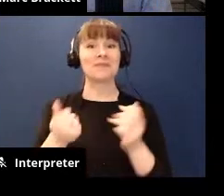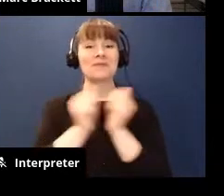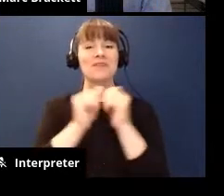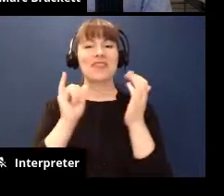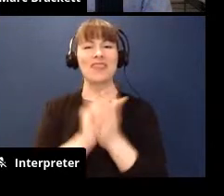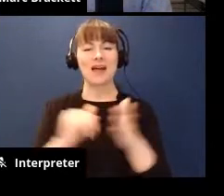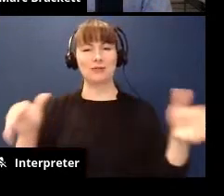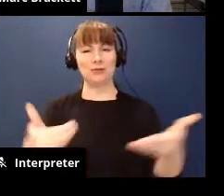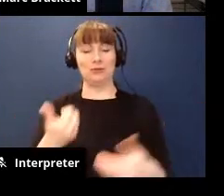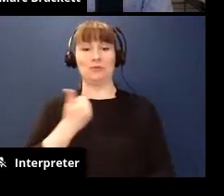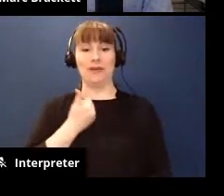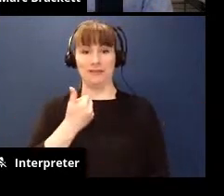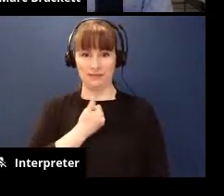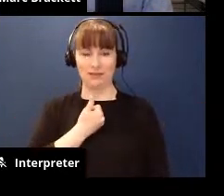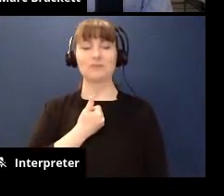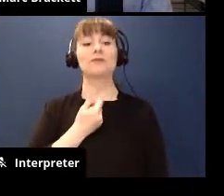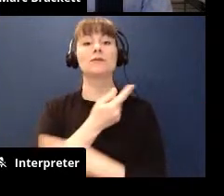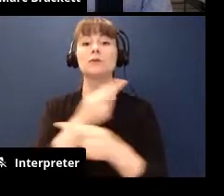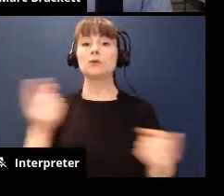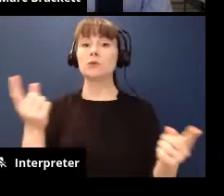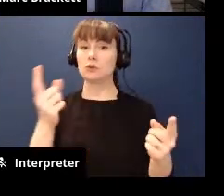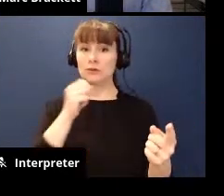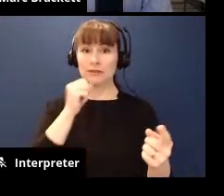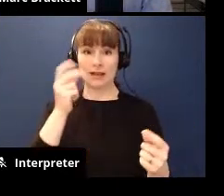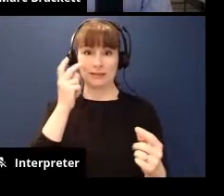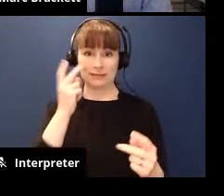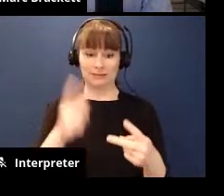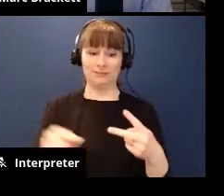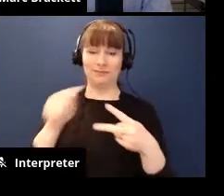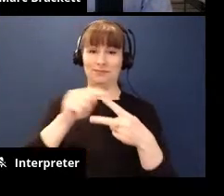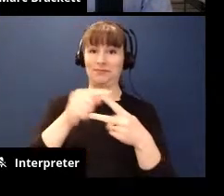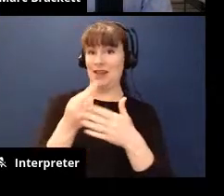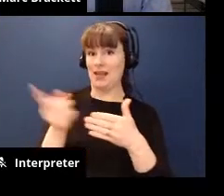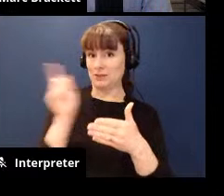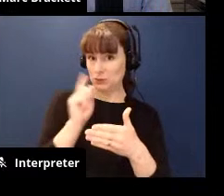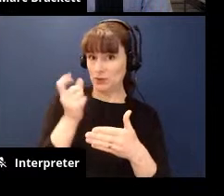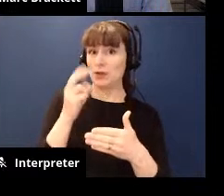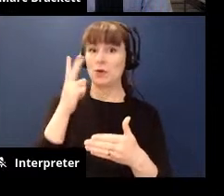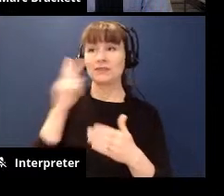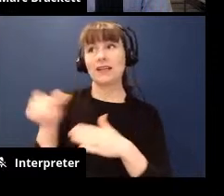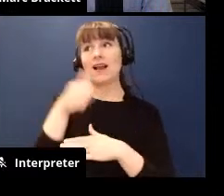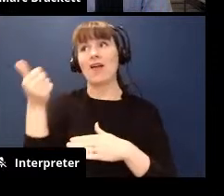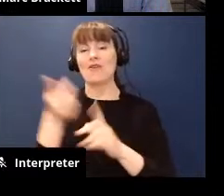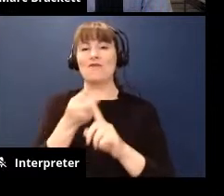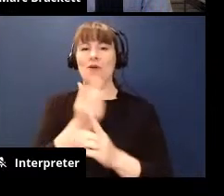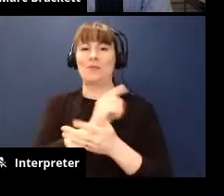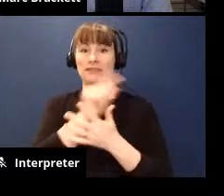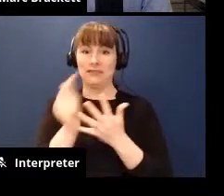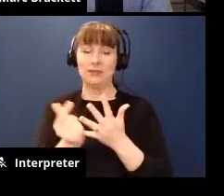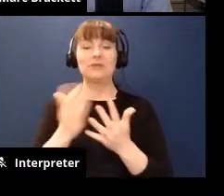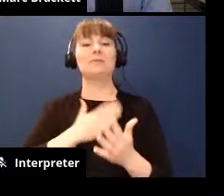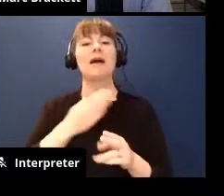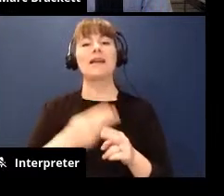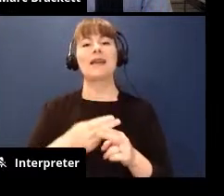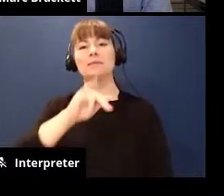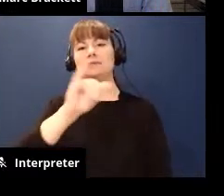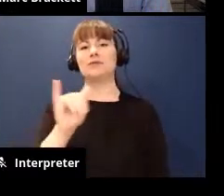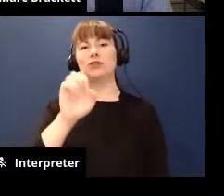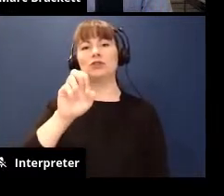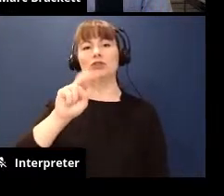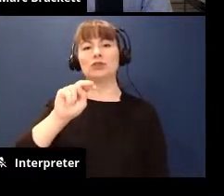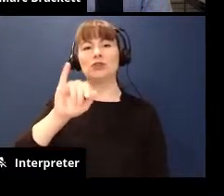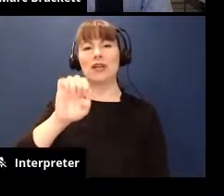introduce myself for those of you who didn't tune in last week or haven't seen others in the series my name is Jenny Magara